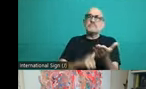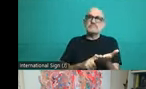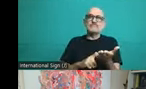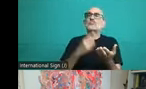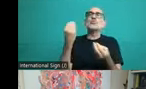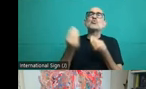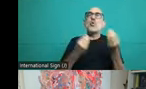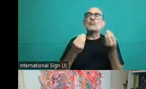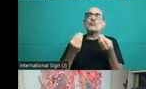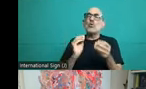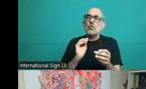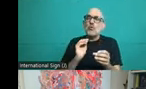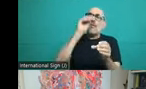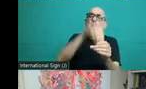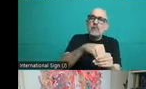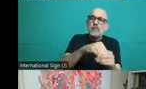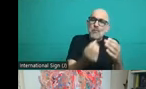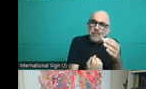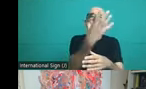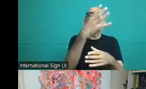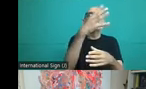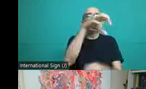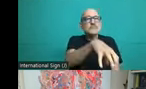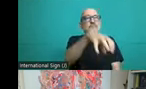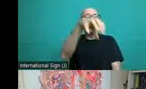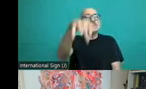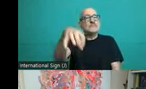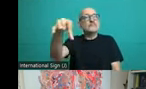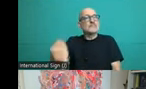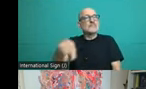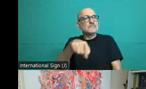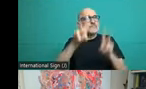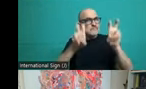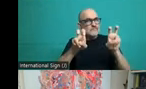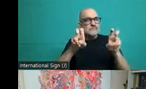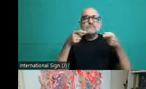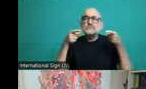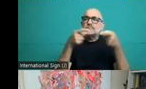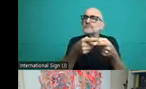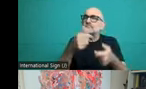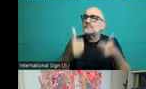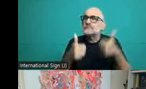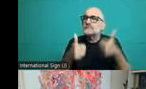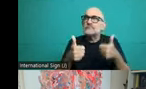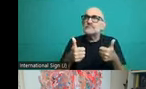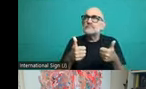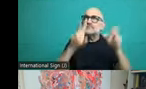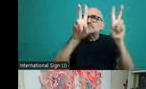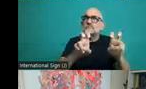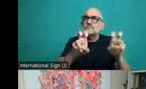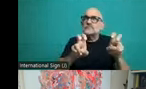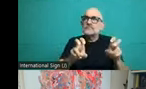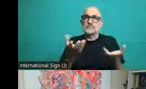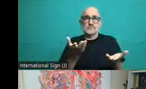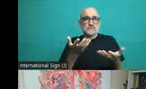scope of the work in terms of health care systems in regards to both the